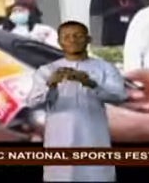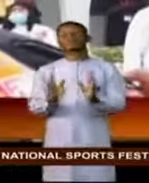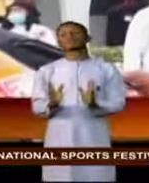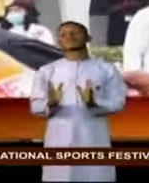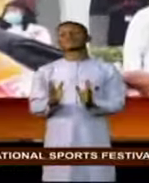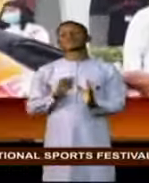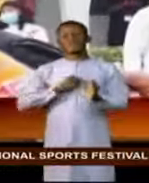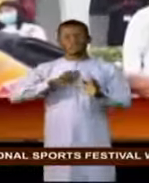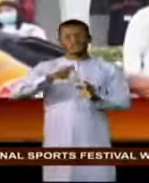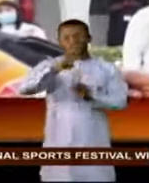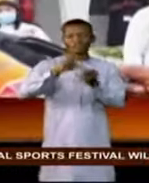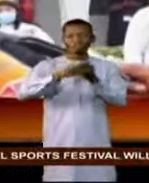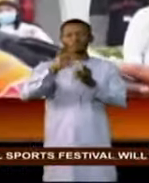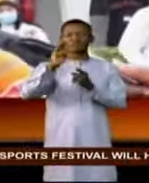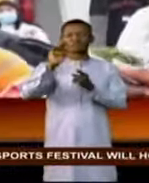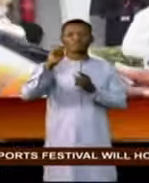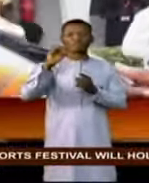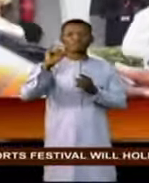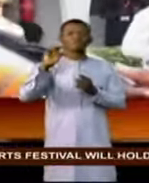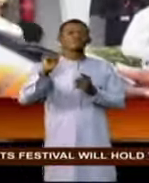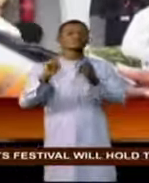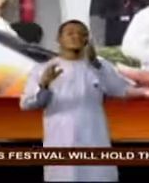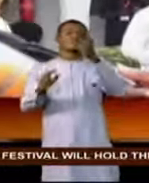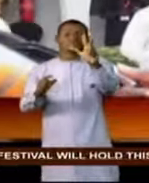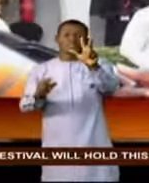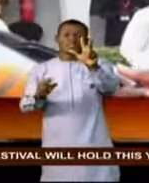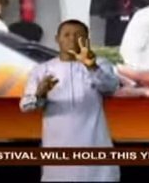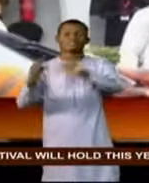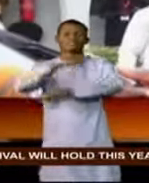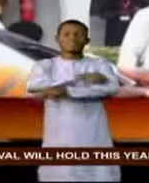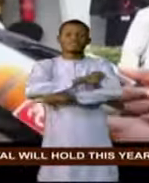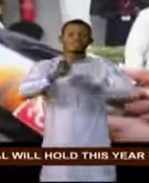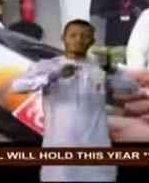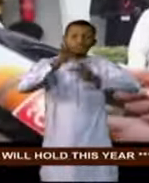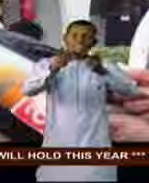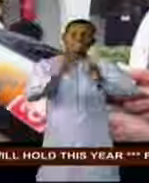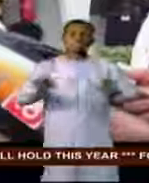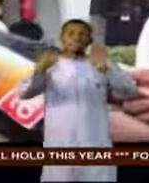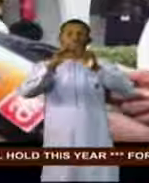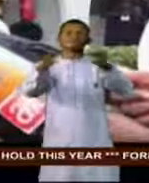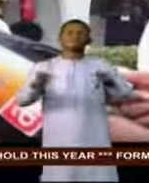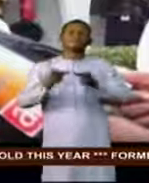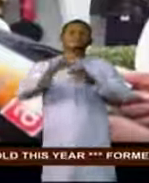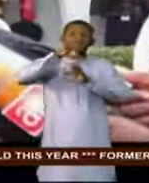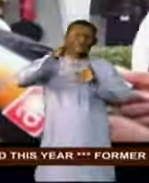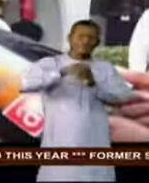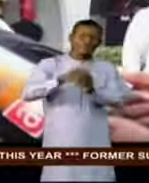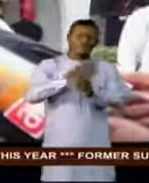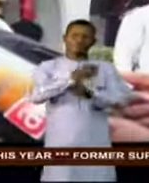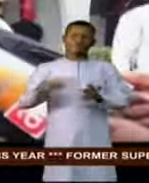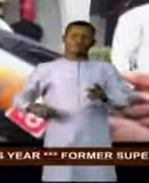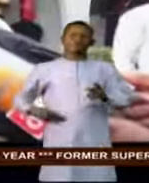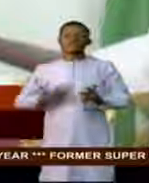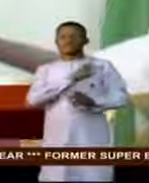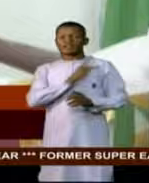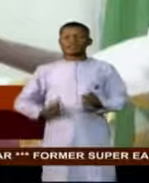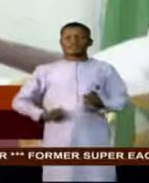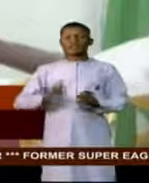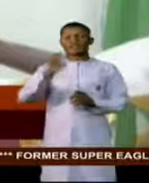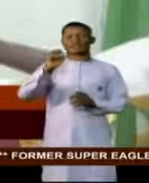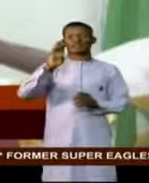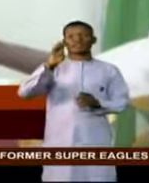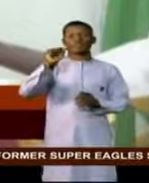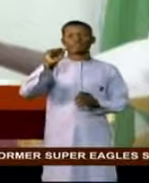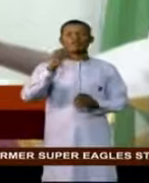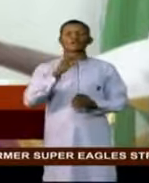to Benin and spent three days and we visited important stakeholders, including His Royal Majesty the Oba of Benin. The